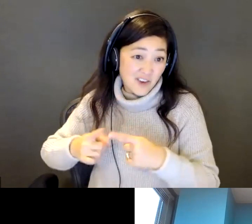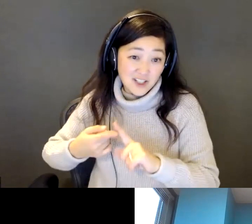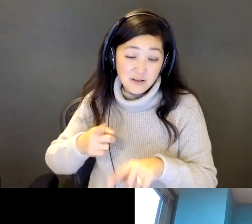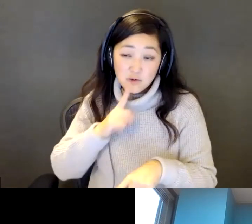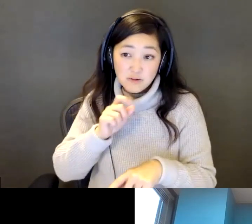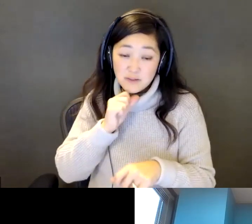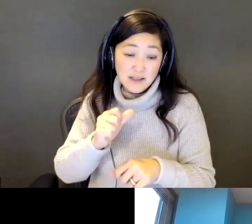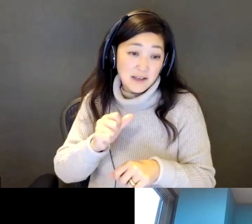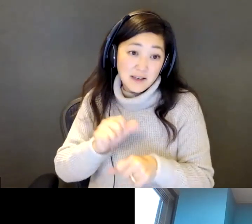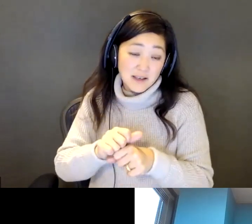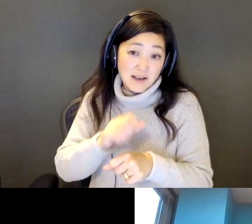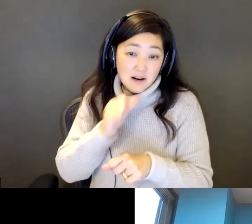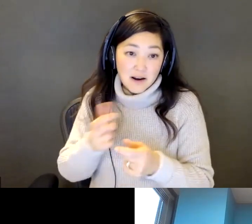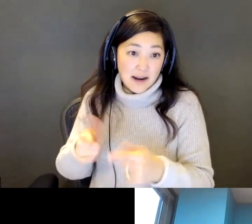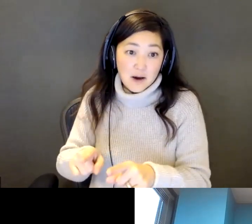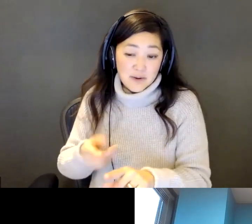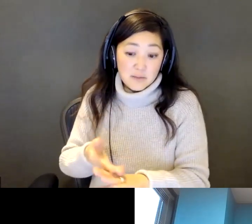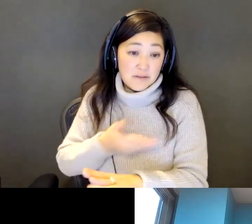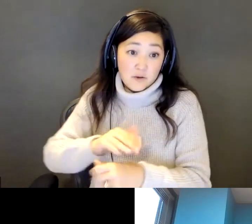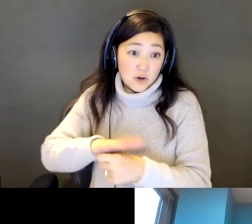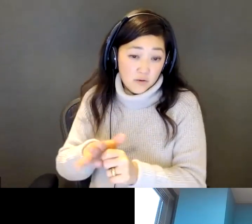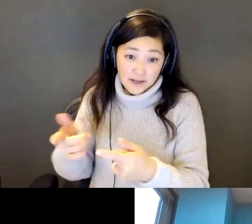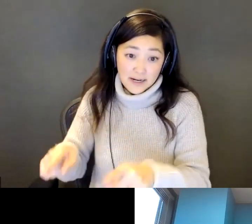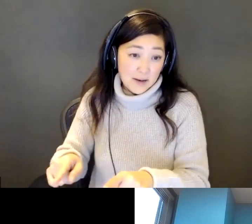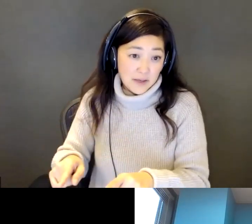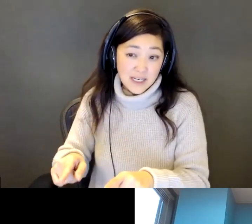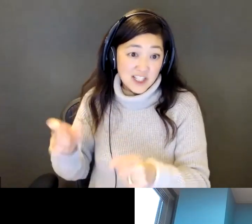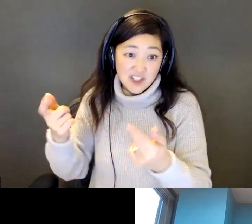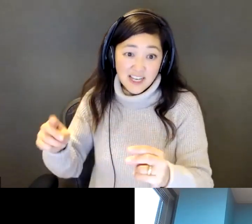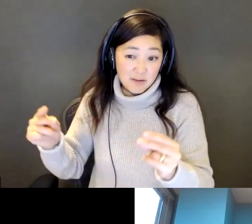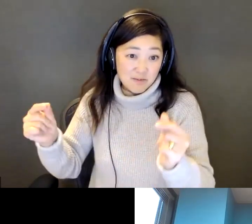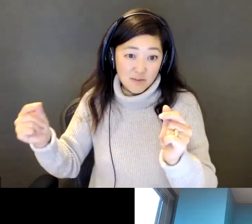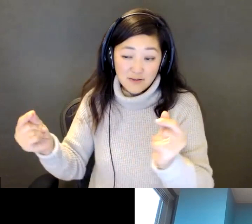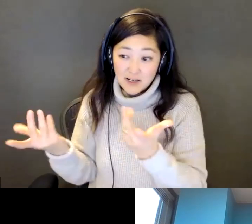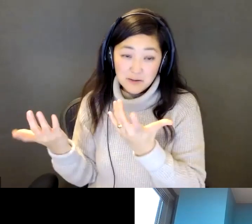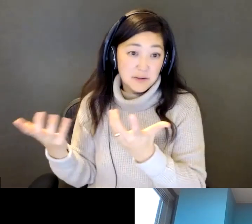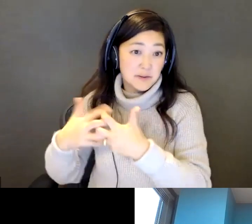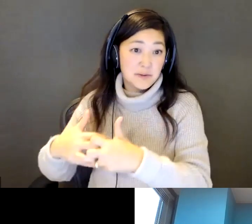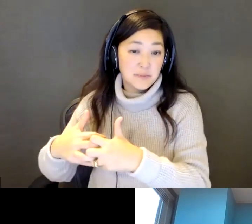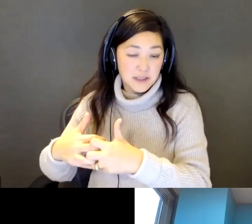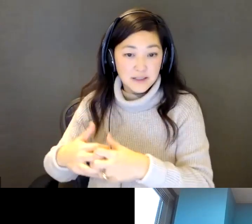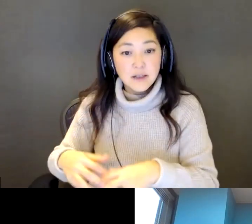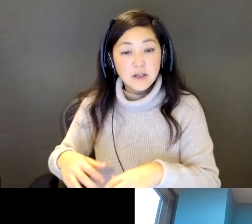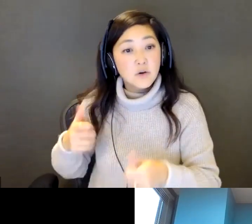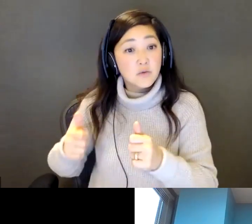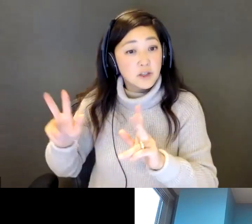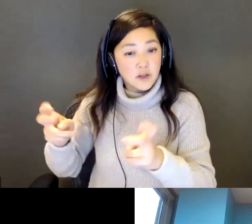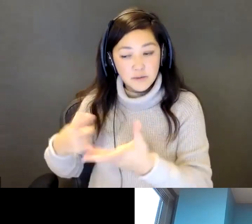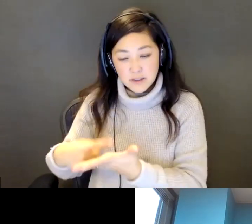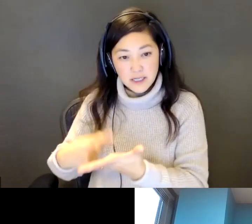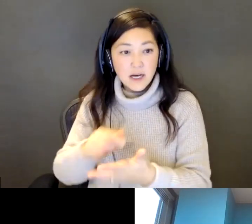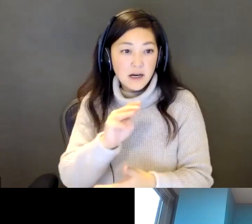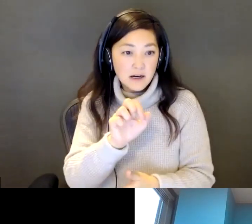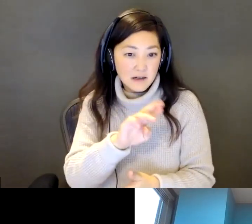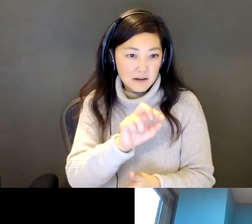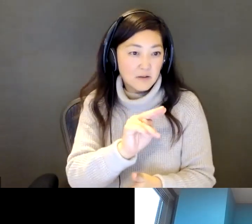-pandemic, and I think kind of the stars aligned in that kind of way. And so the topics that were covered in our session, as I said, Morgan provided